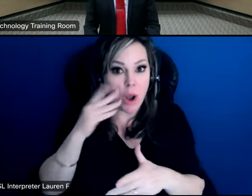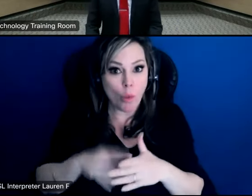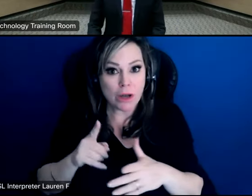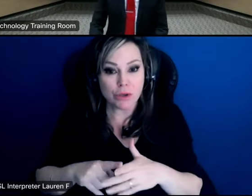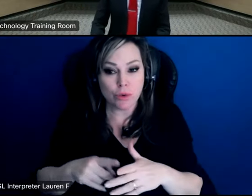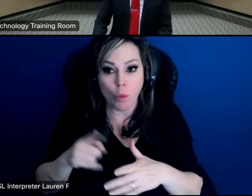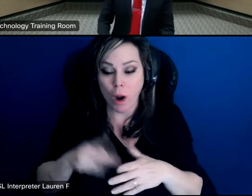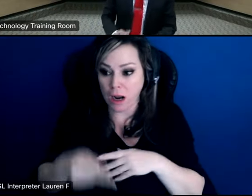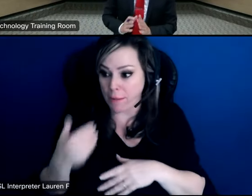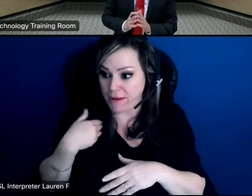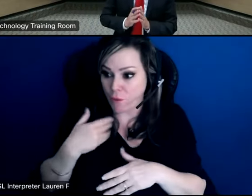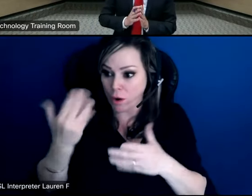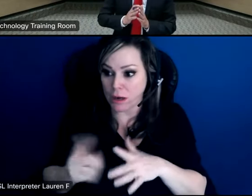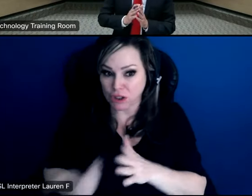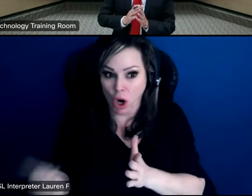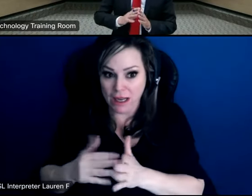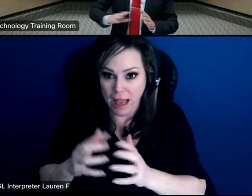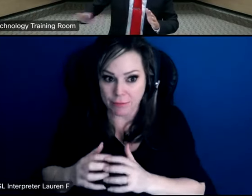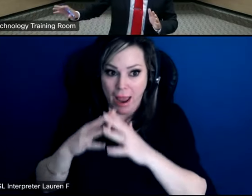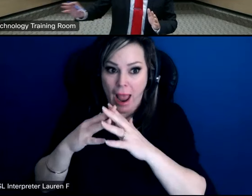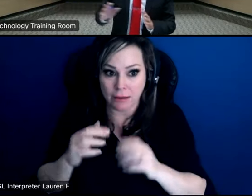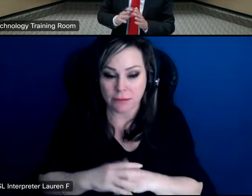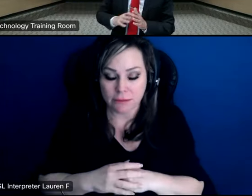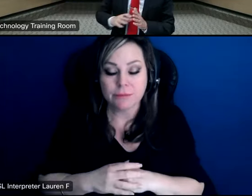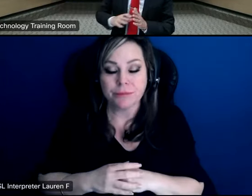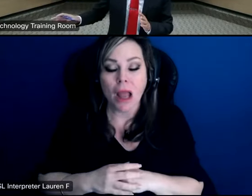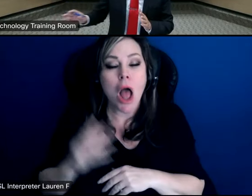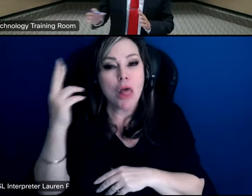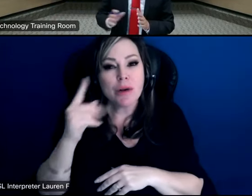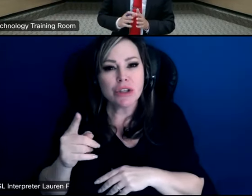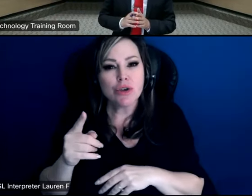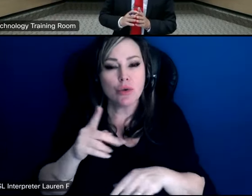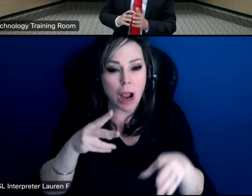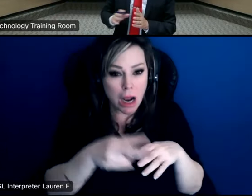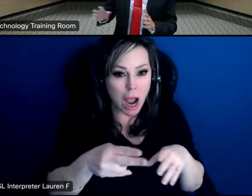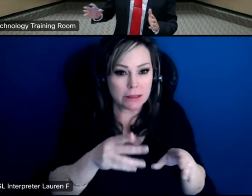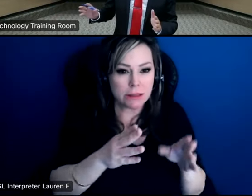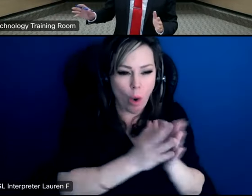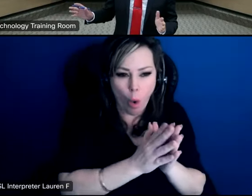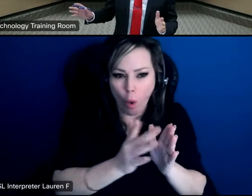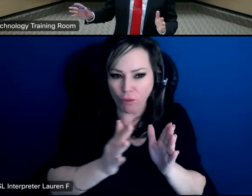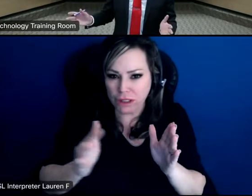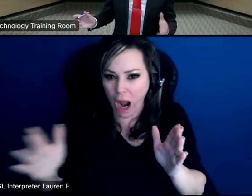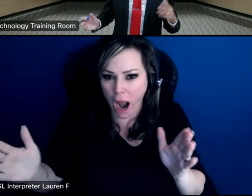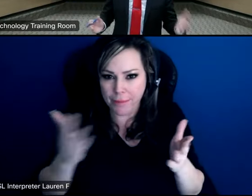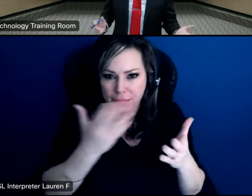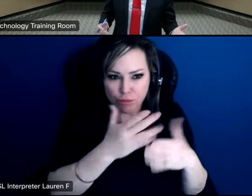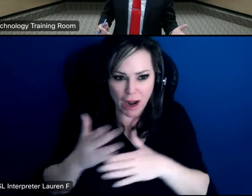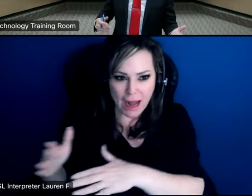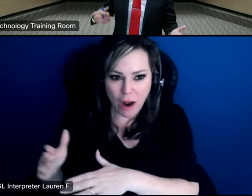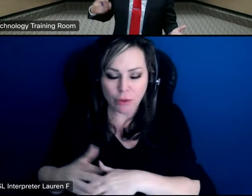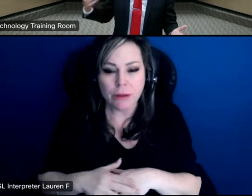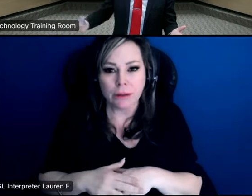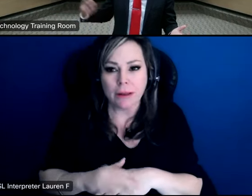you really hit on the the whole reason why you want to spread out the cuts over time uh the the one thing i i really don't want to do is cut